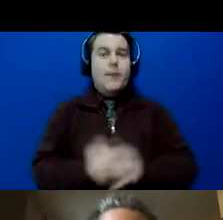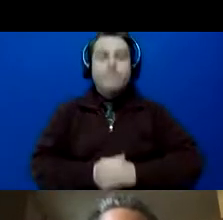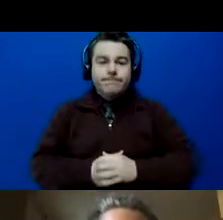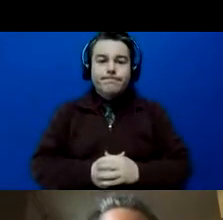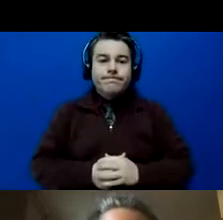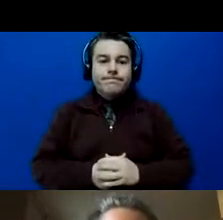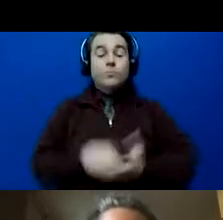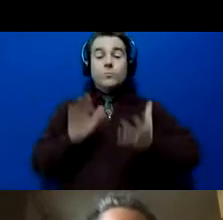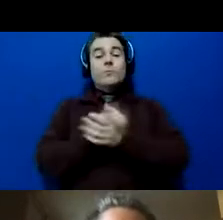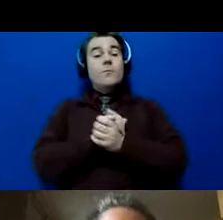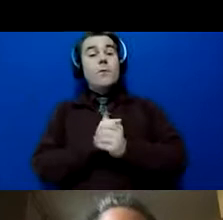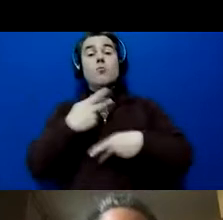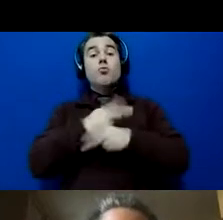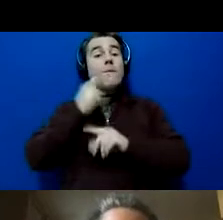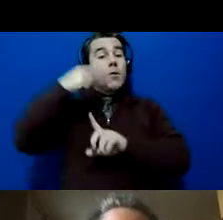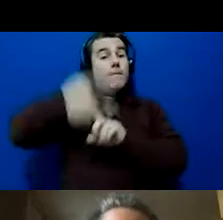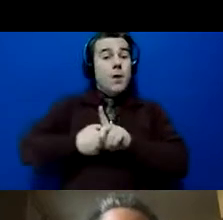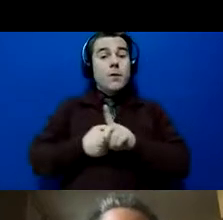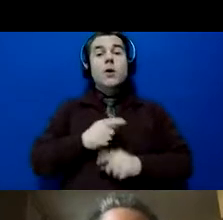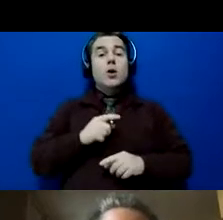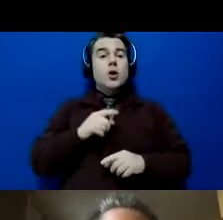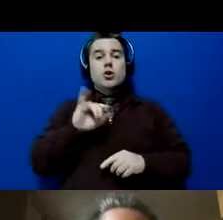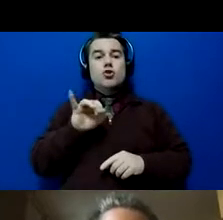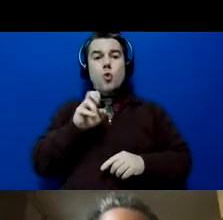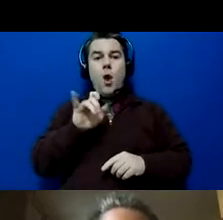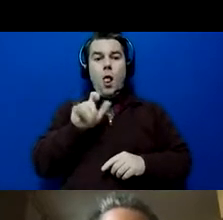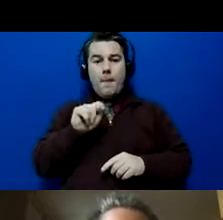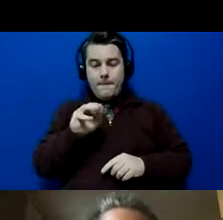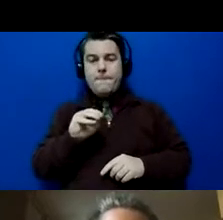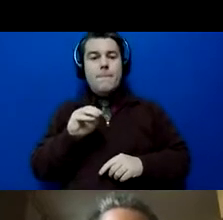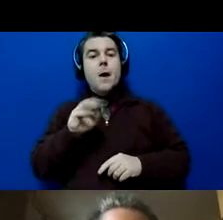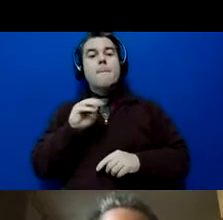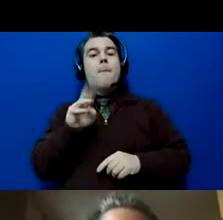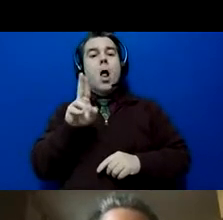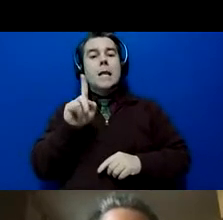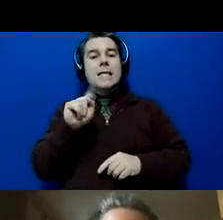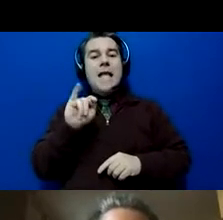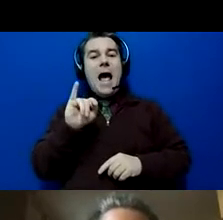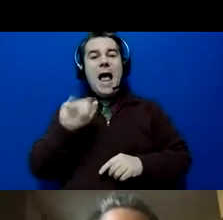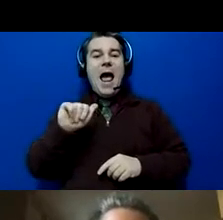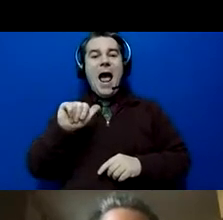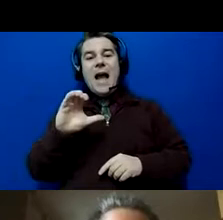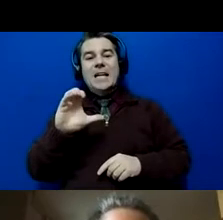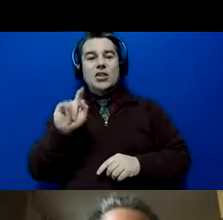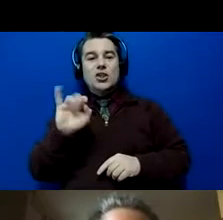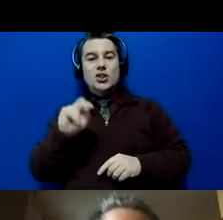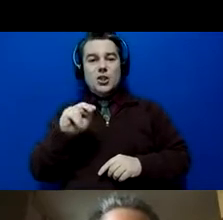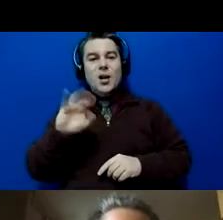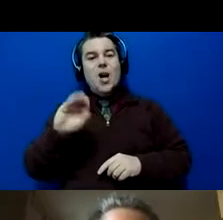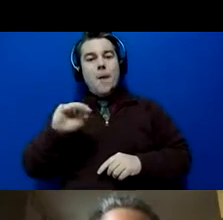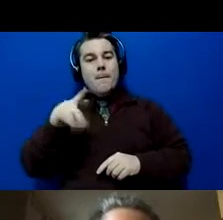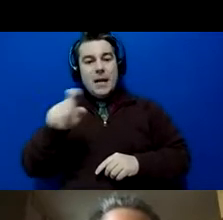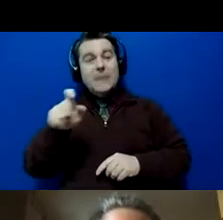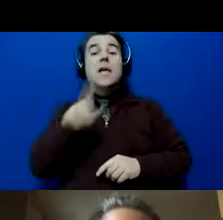Okay. Product of the month, the Joyo Multi-Action Collagen Complex. You get 50